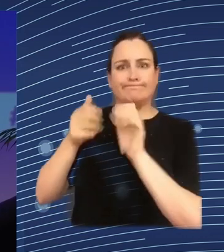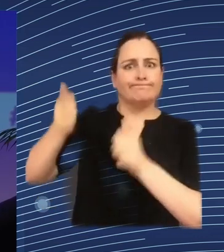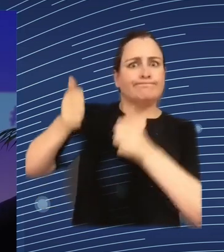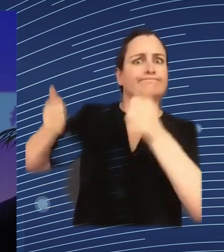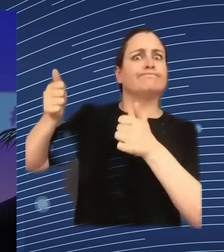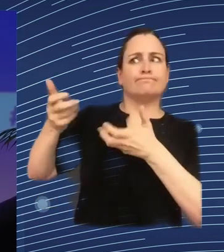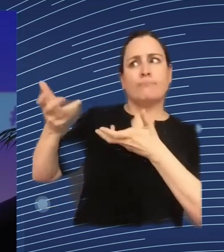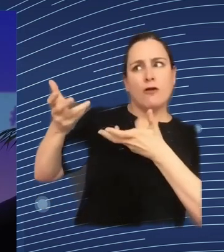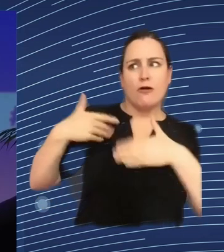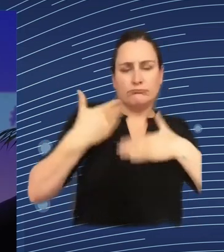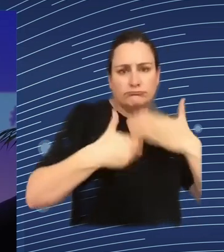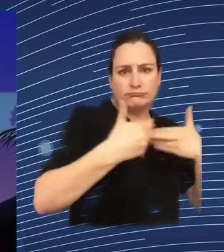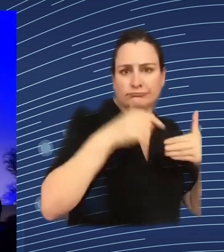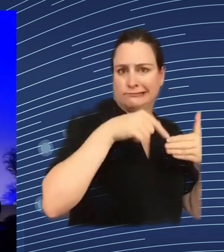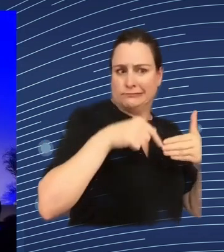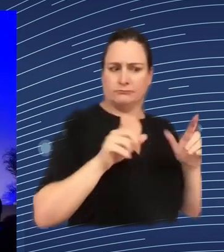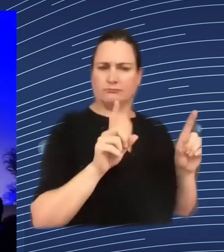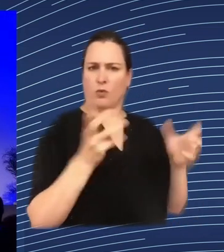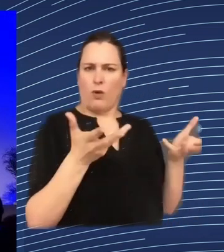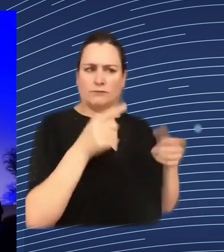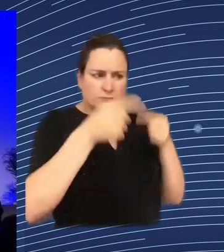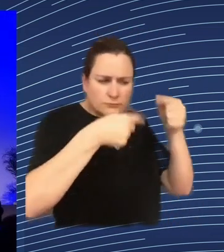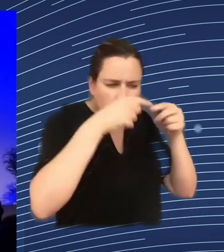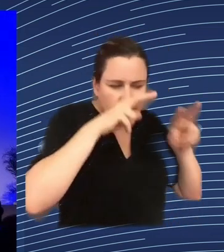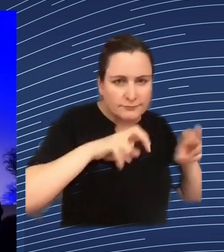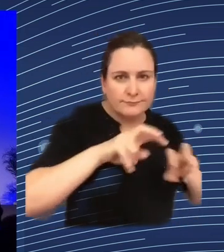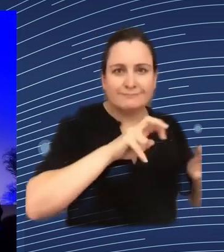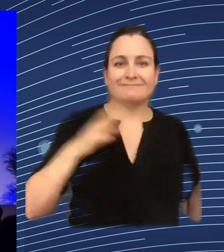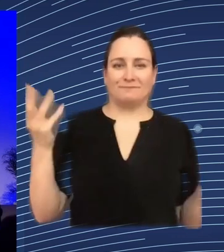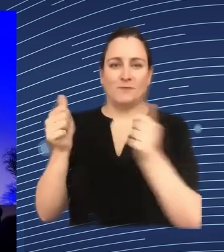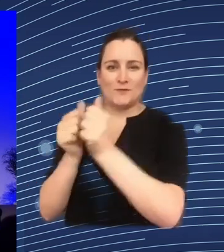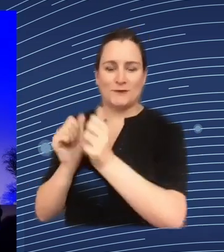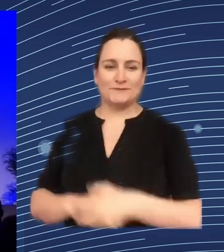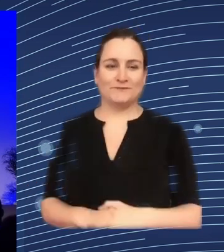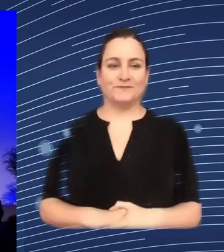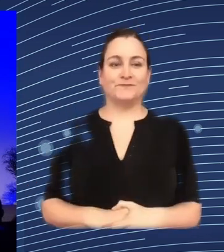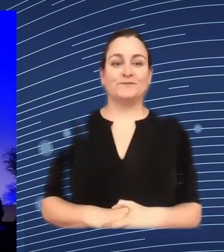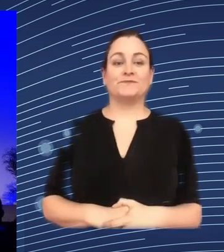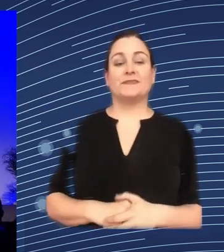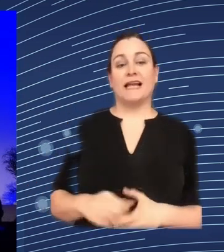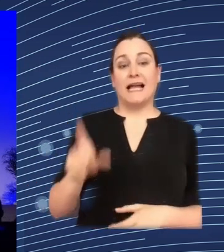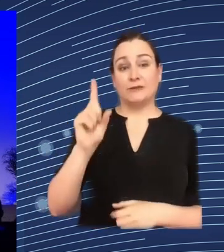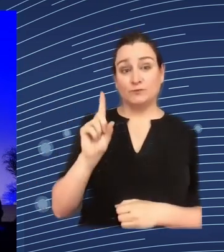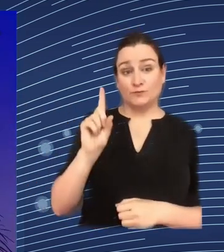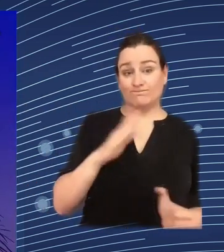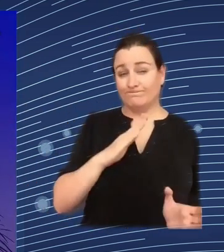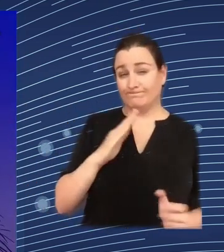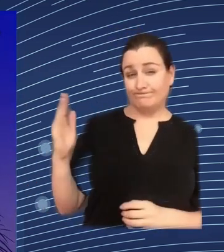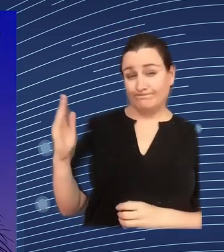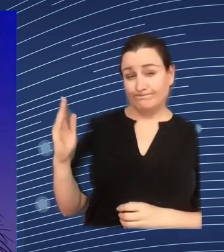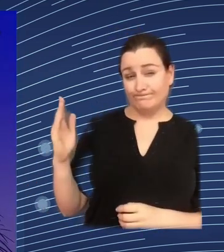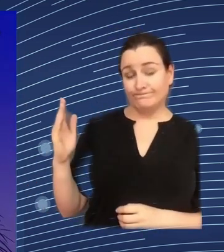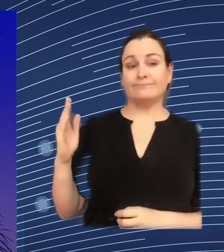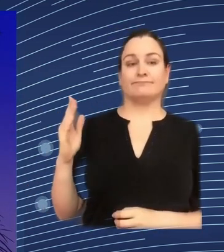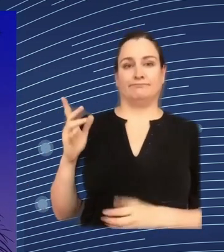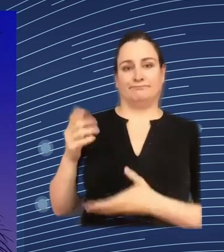welcome to you as well and finally on at the far end my colleague Yasmin Gegenwart who has helped to set up this